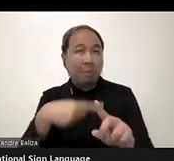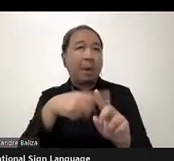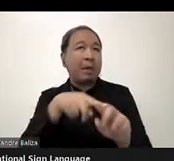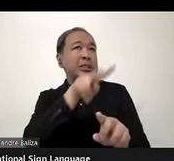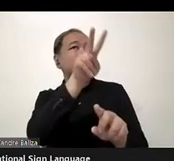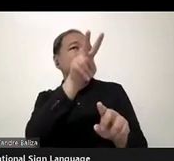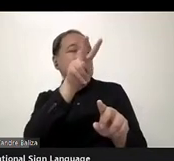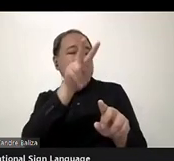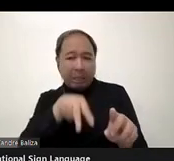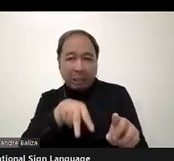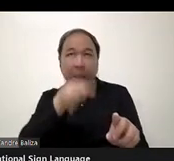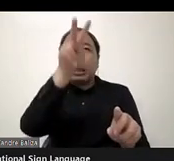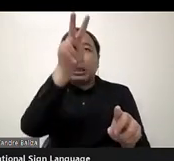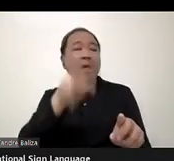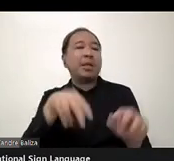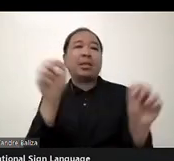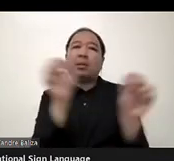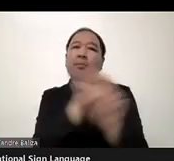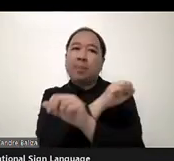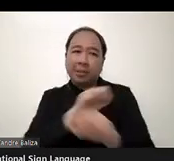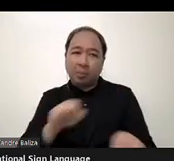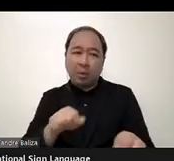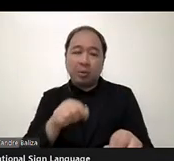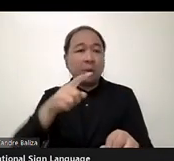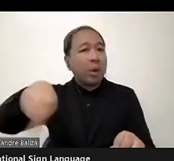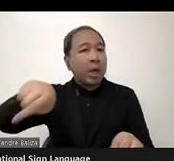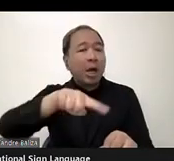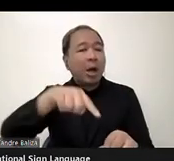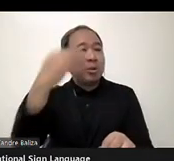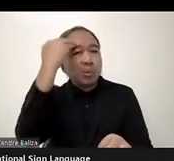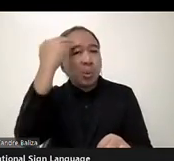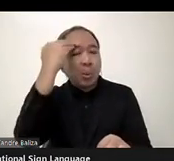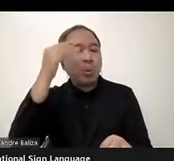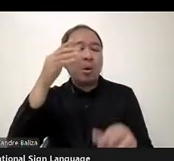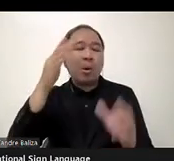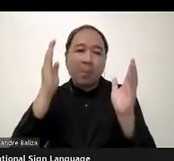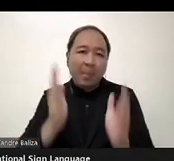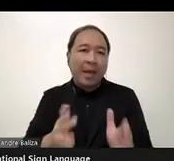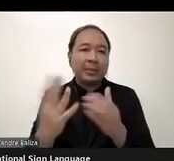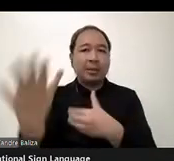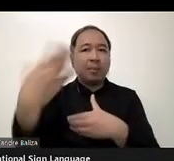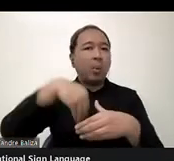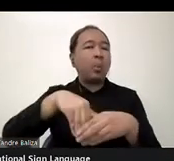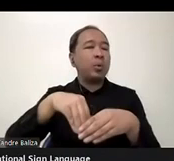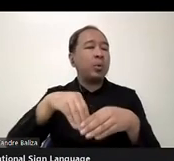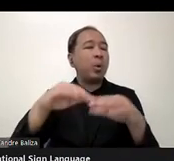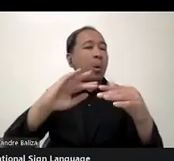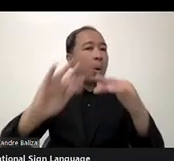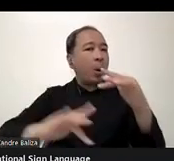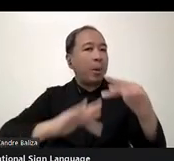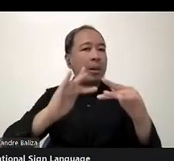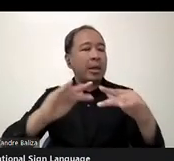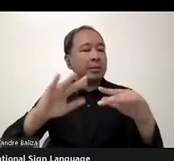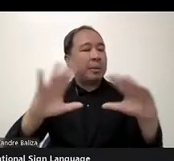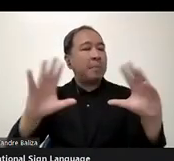time. So this awareness should be part of online meeting and training management. Besides one important